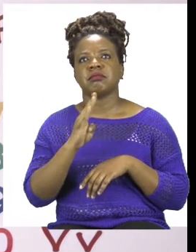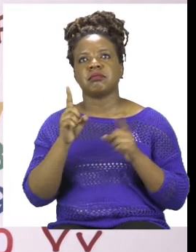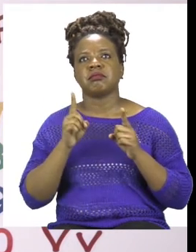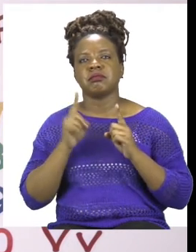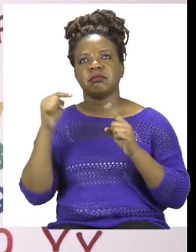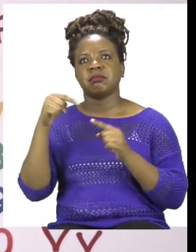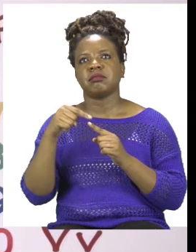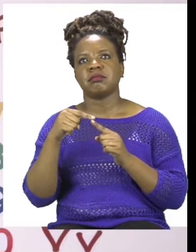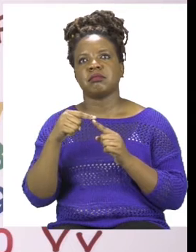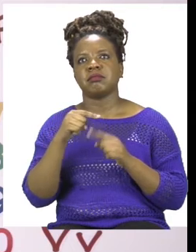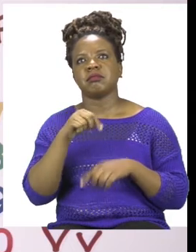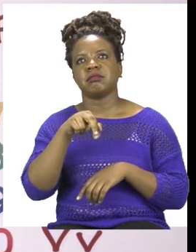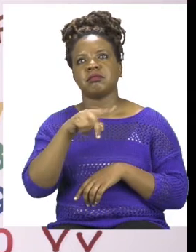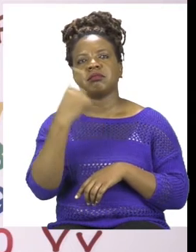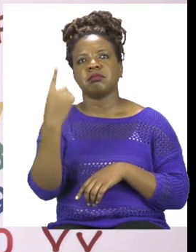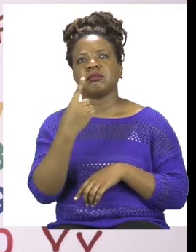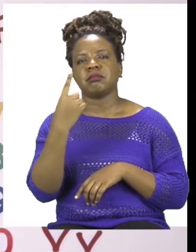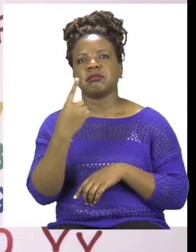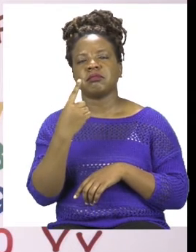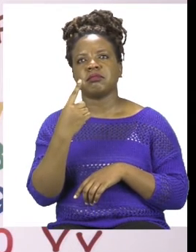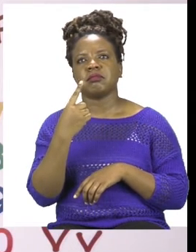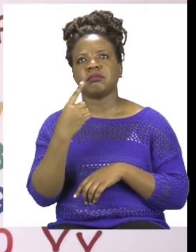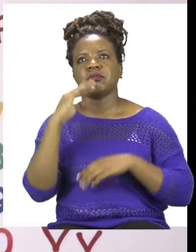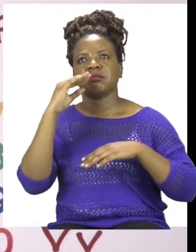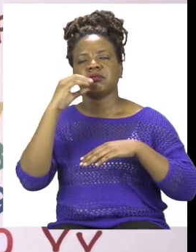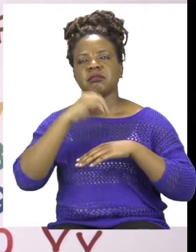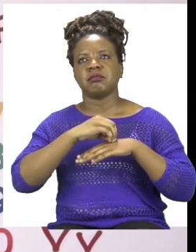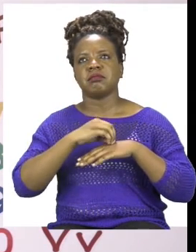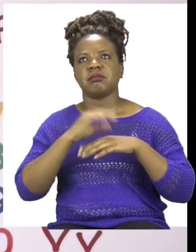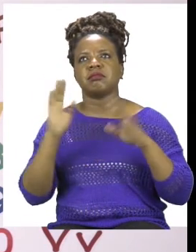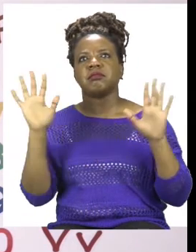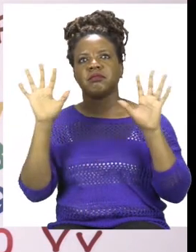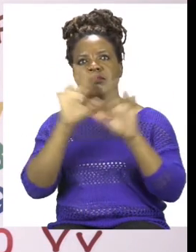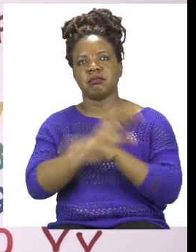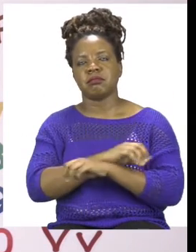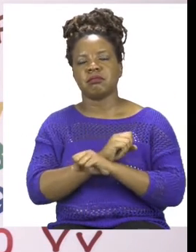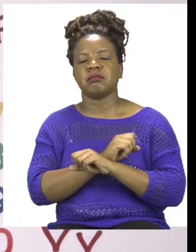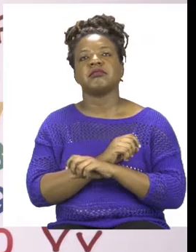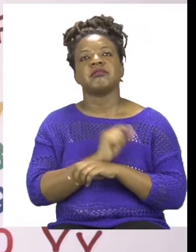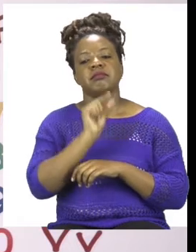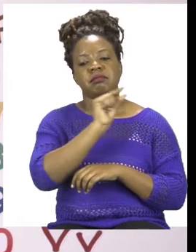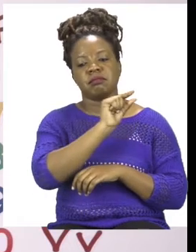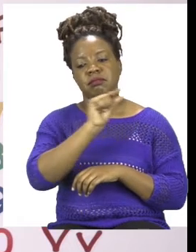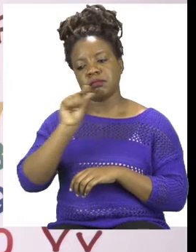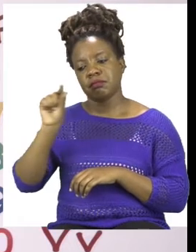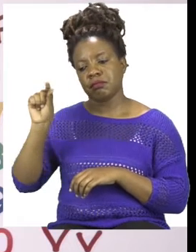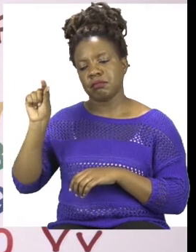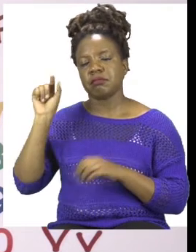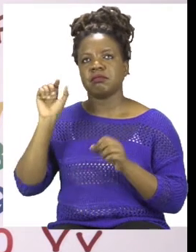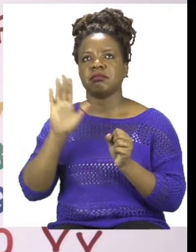dangerous to walk alone at night. Now our sentence is correct and